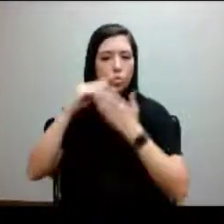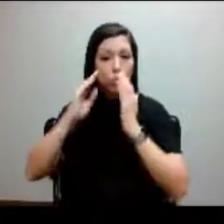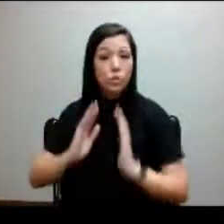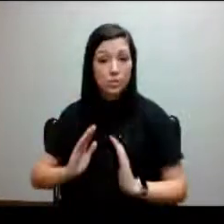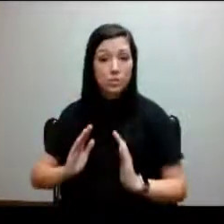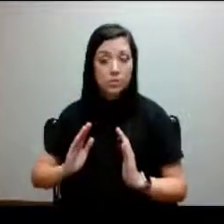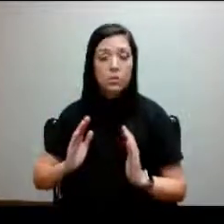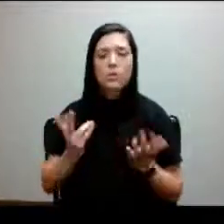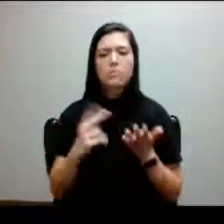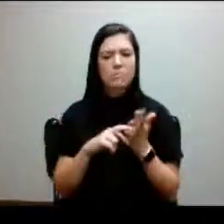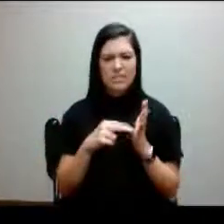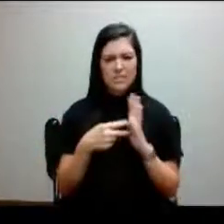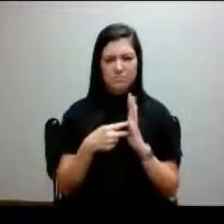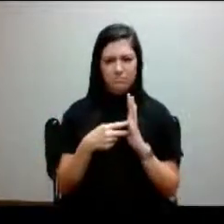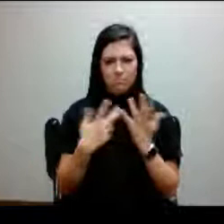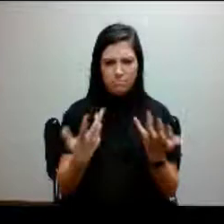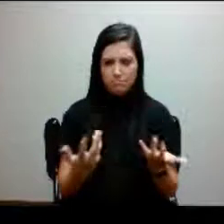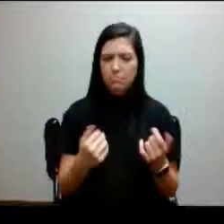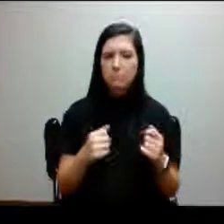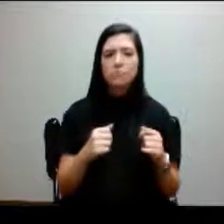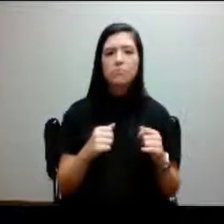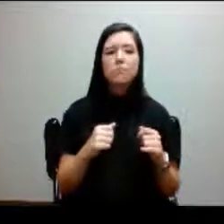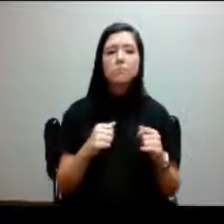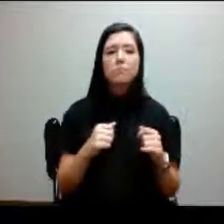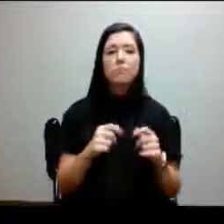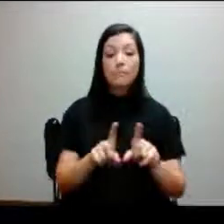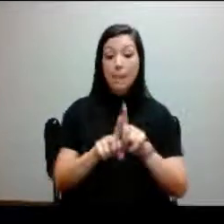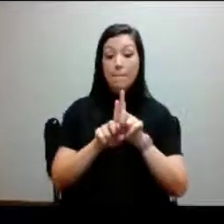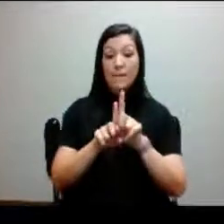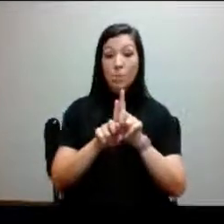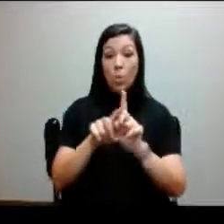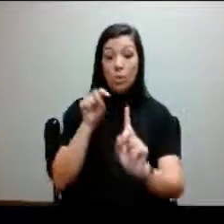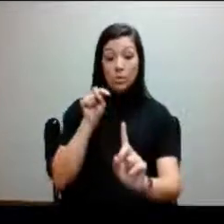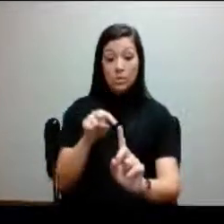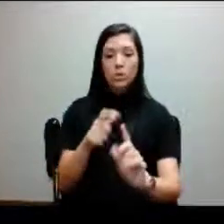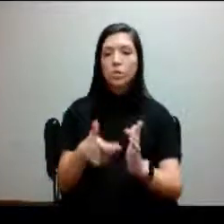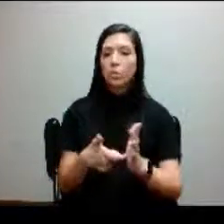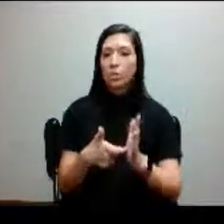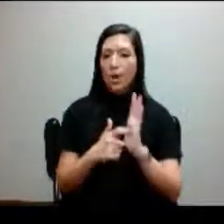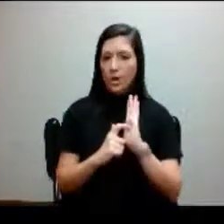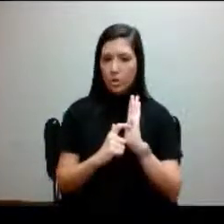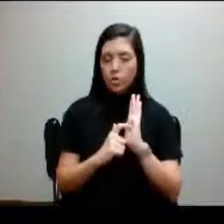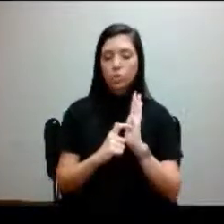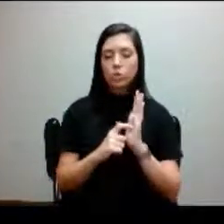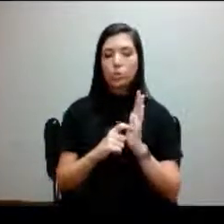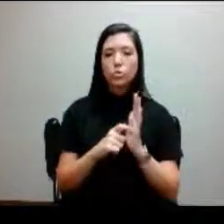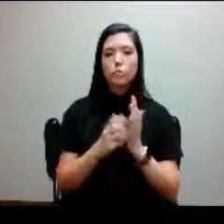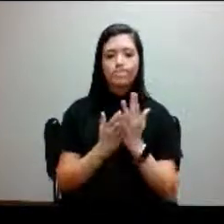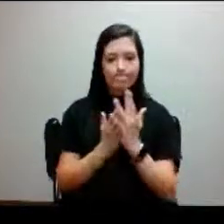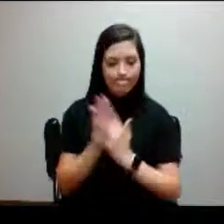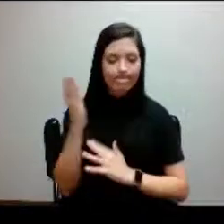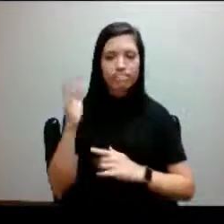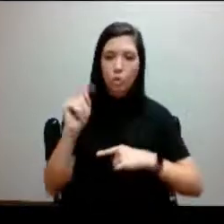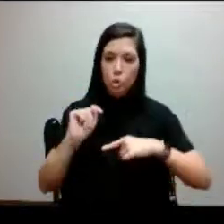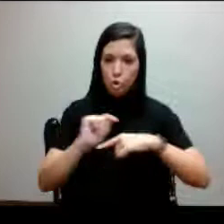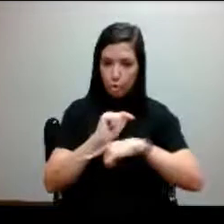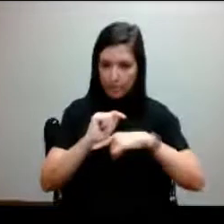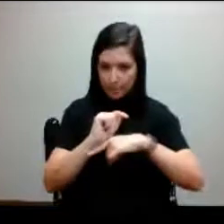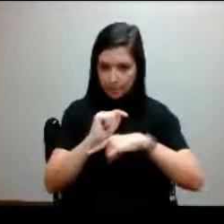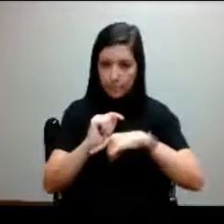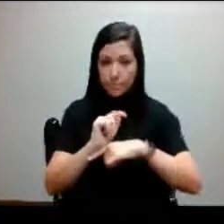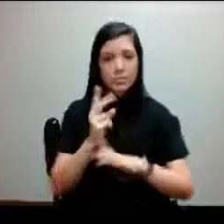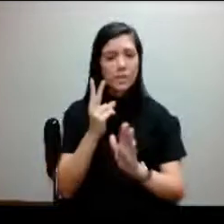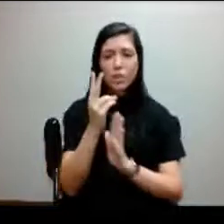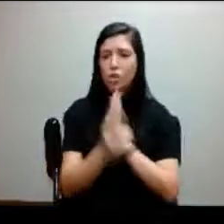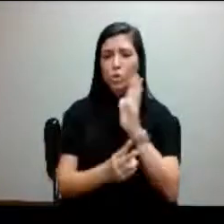so what do I mean by that? Well, mentors are required to go through training. And so in that it's like a two